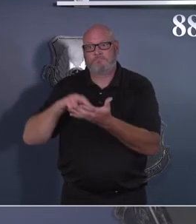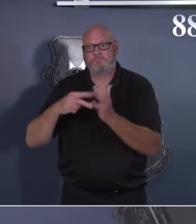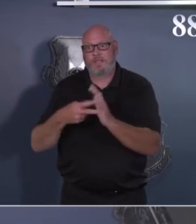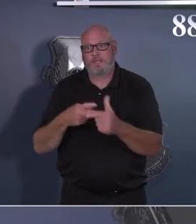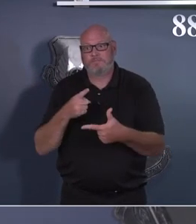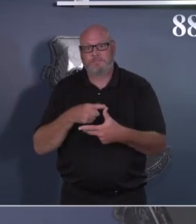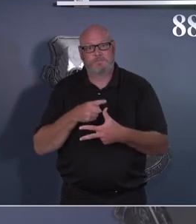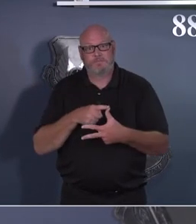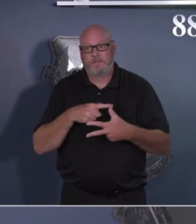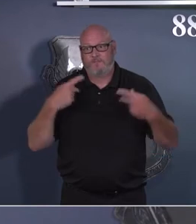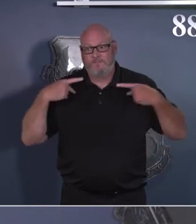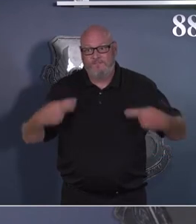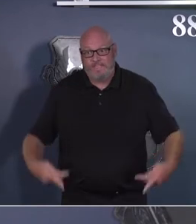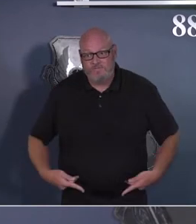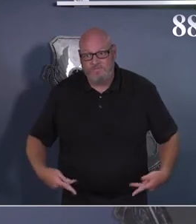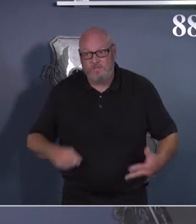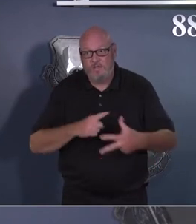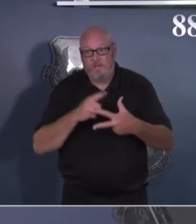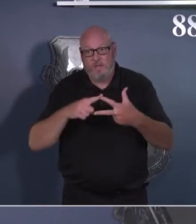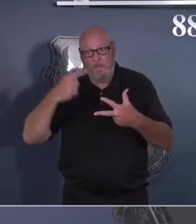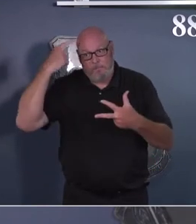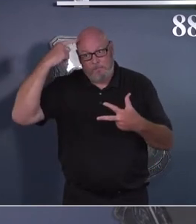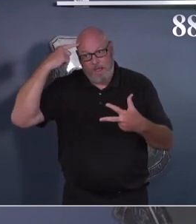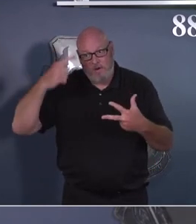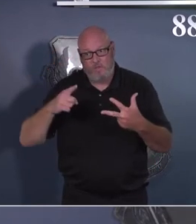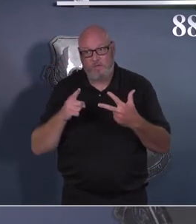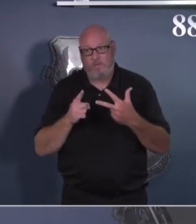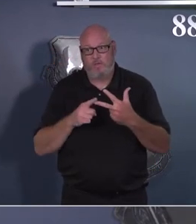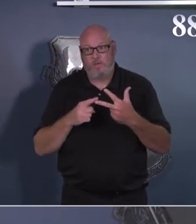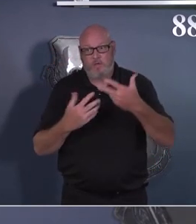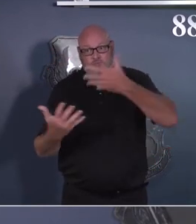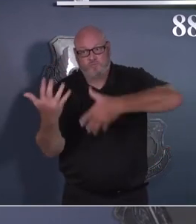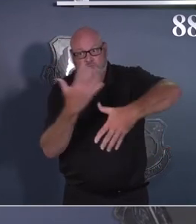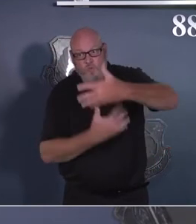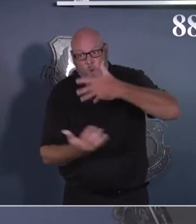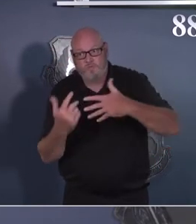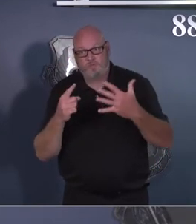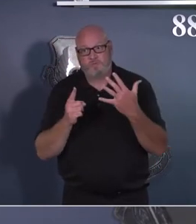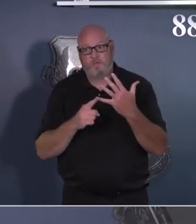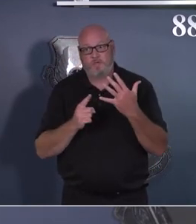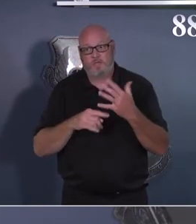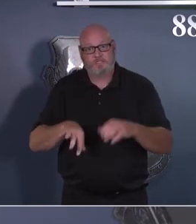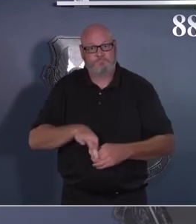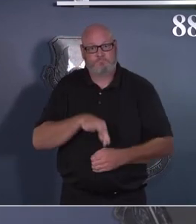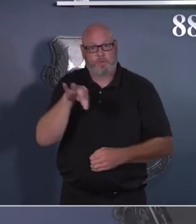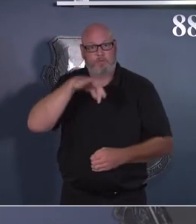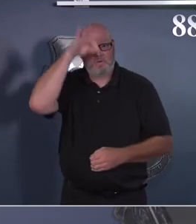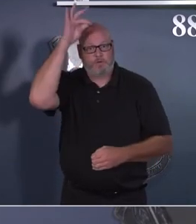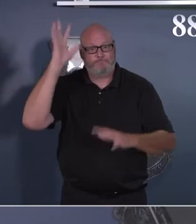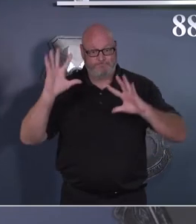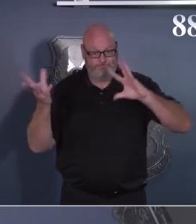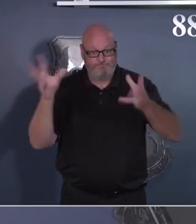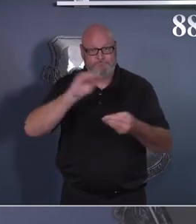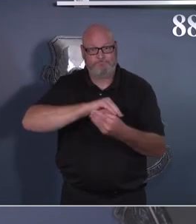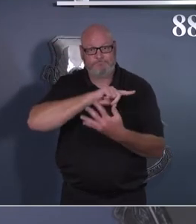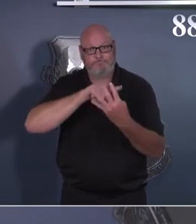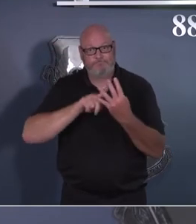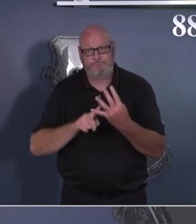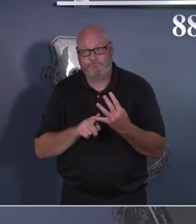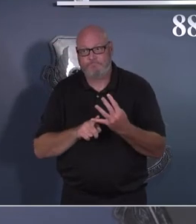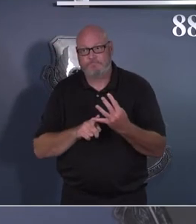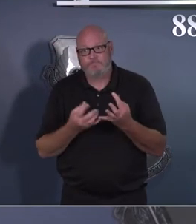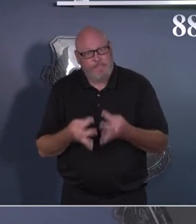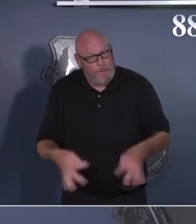your social, and your spiritual. And so make sure you're investing in those four domains, focusing in on your wellness, taking care of each other.